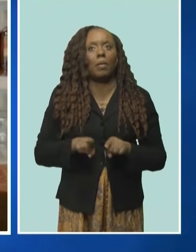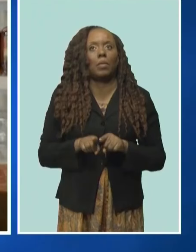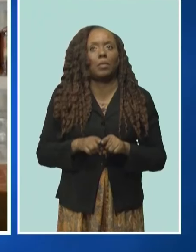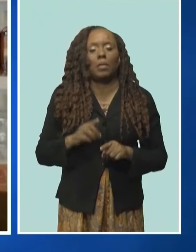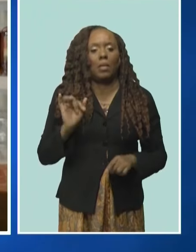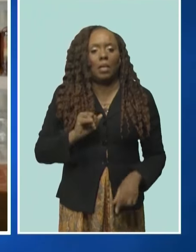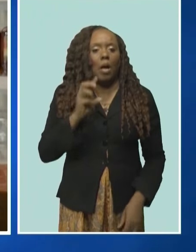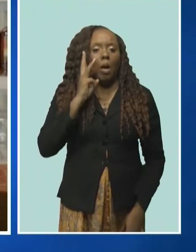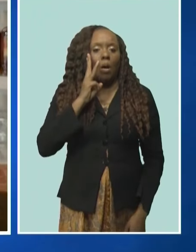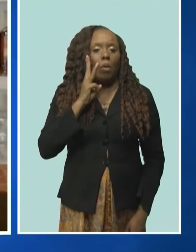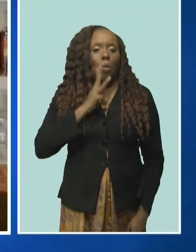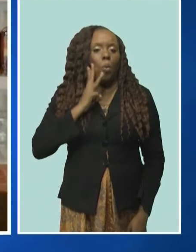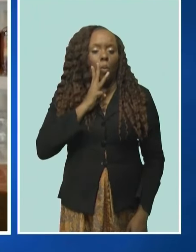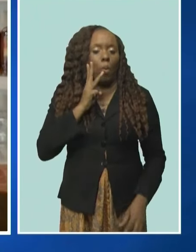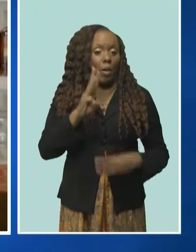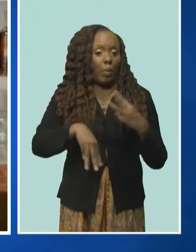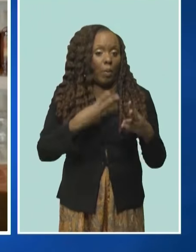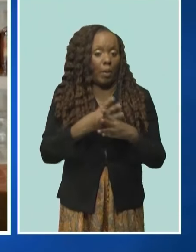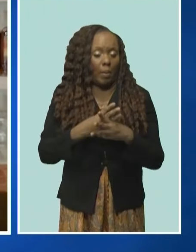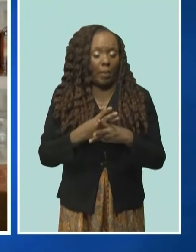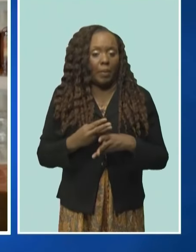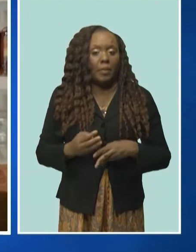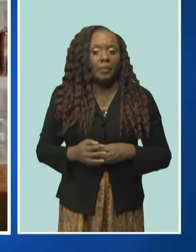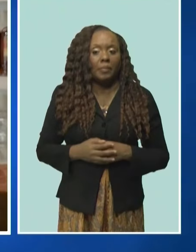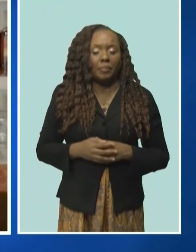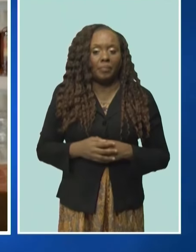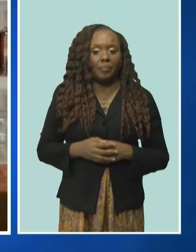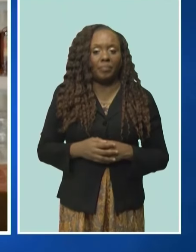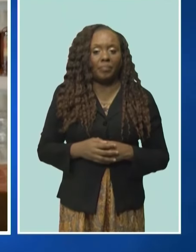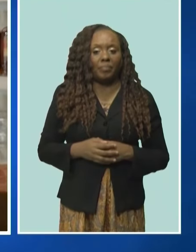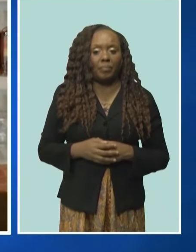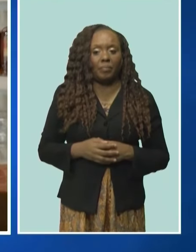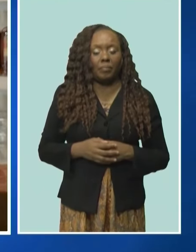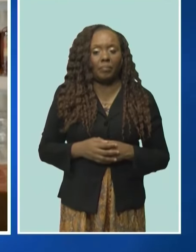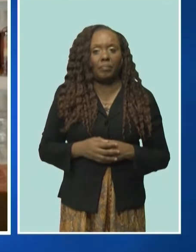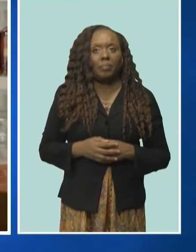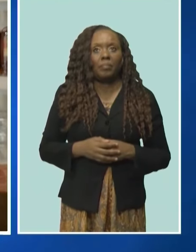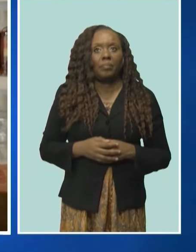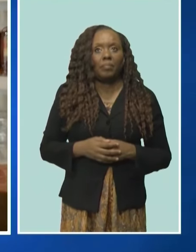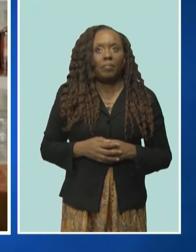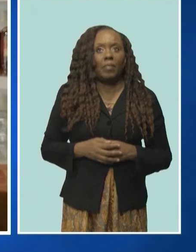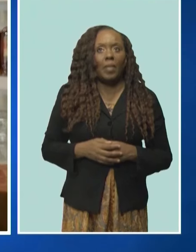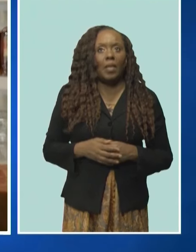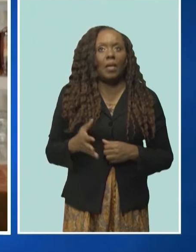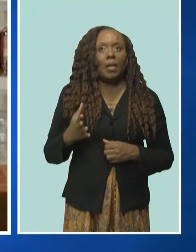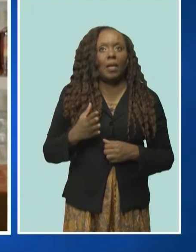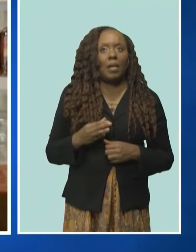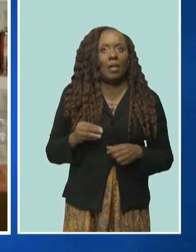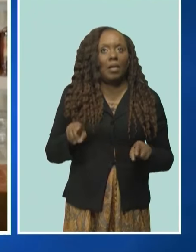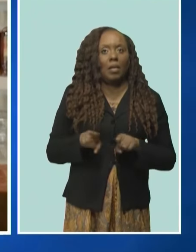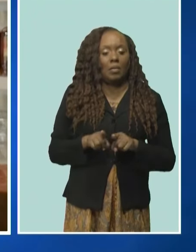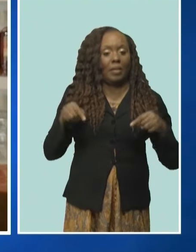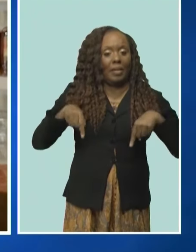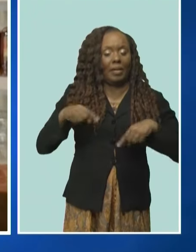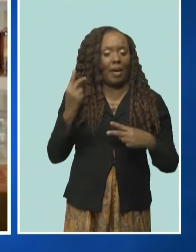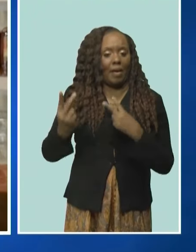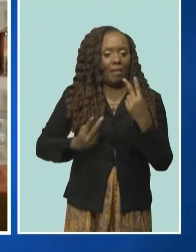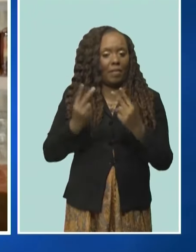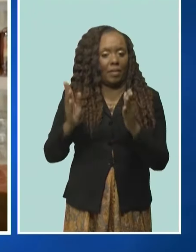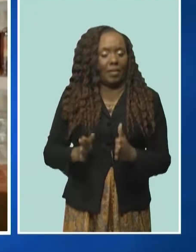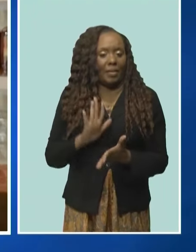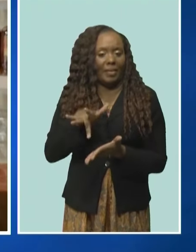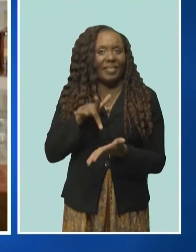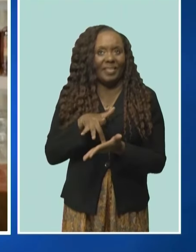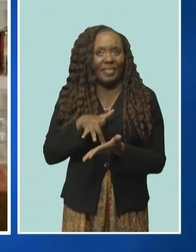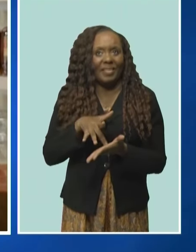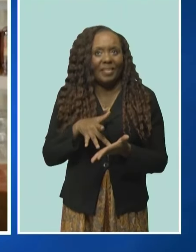in wine world as well. So, not forgetting, of course, the place here, exclusively here at the visitor center and